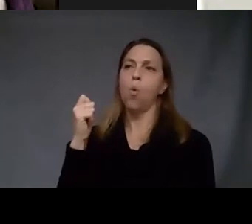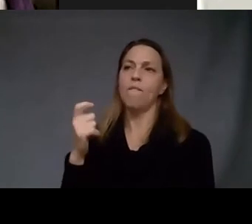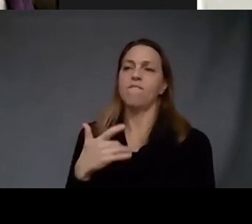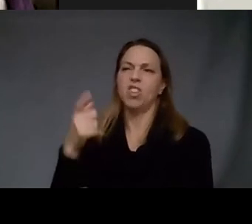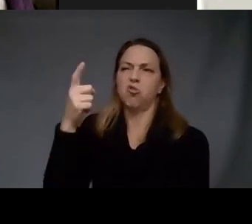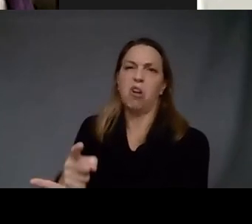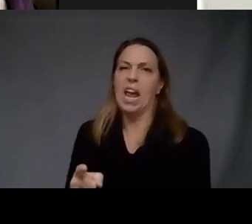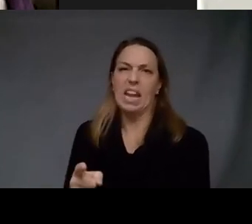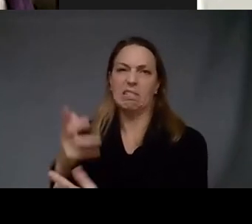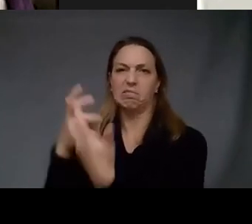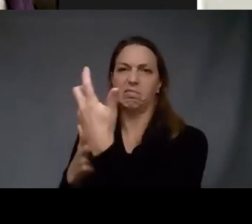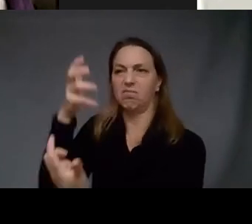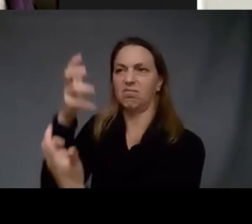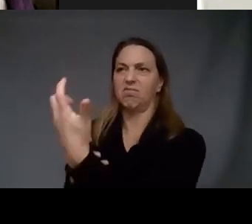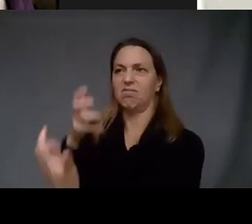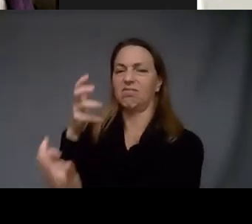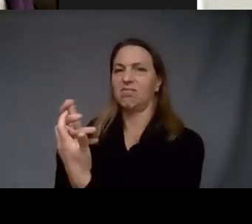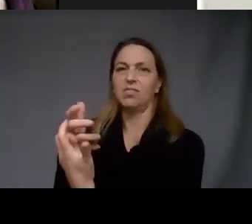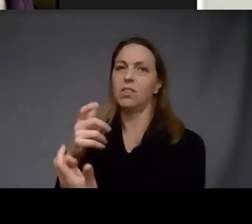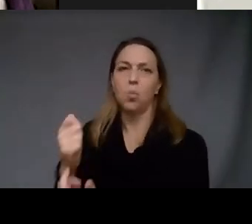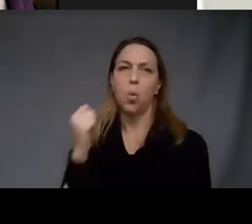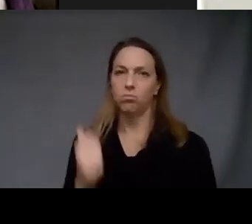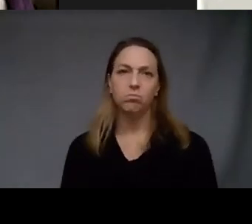there won't be depth to it